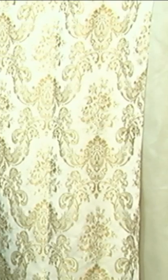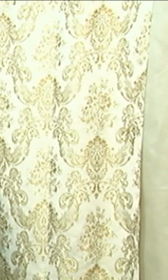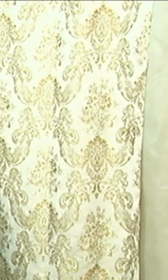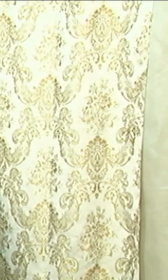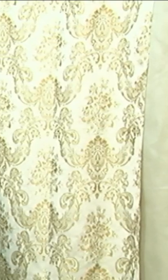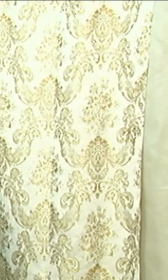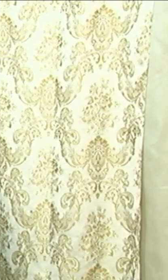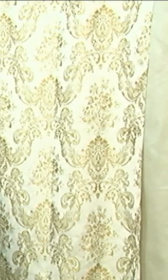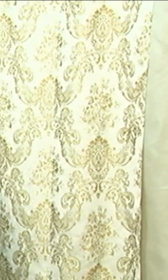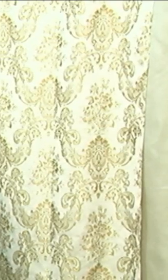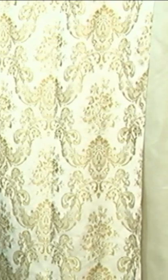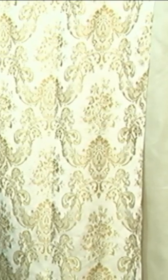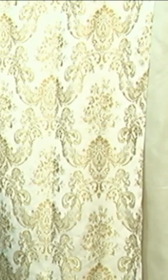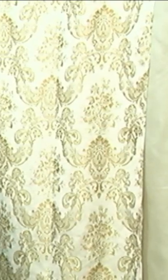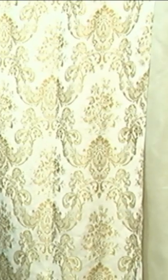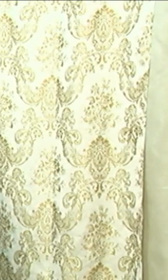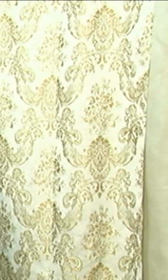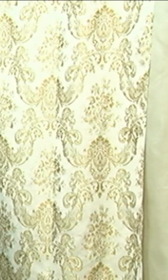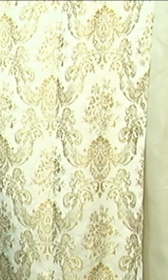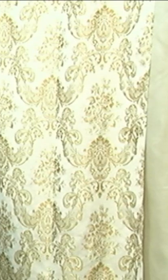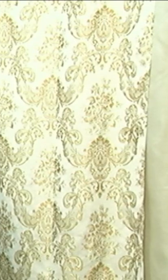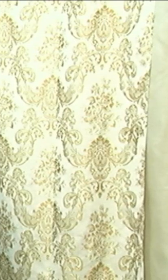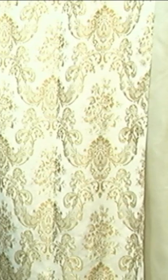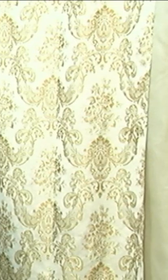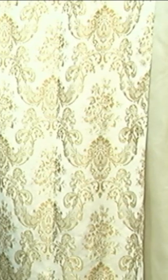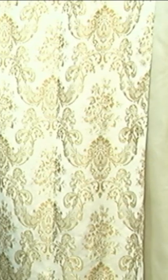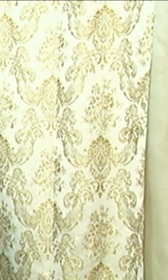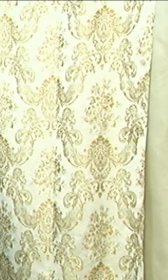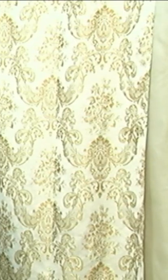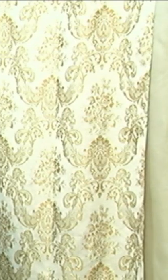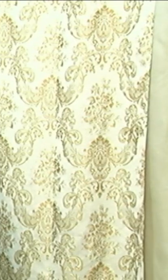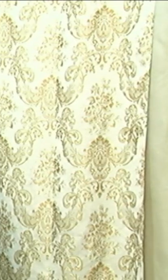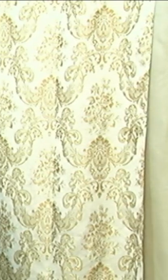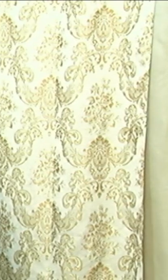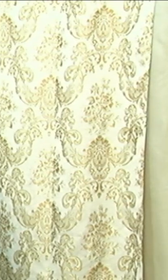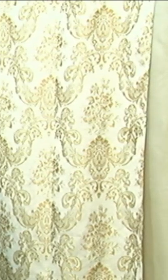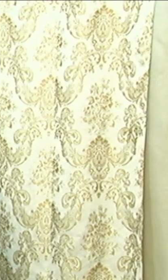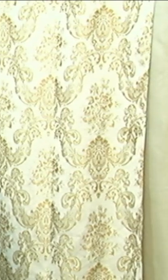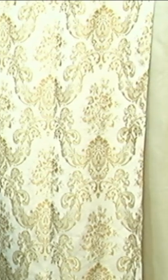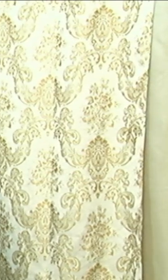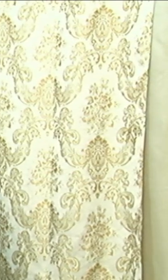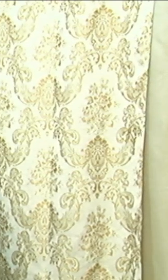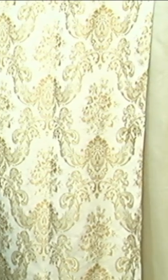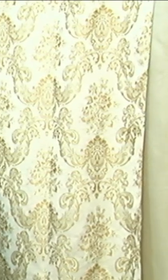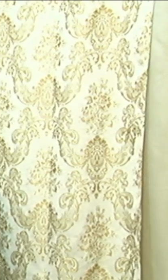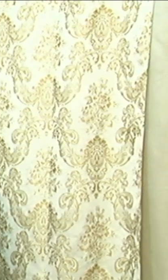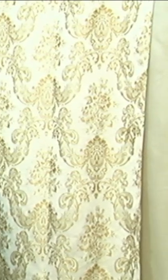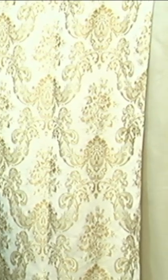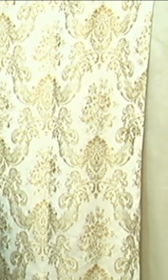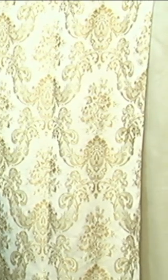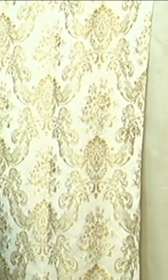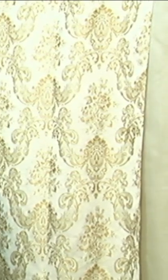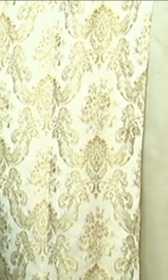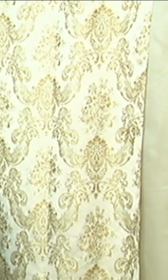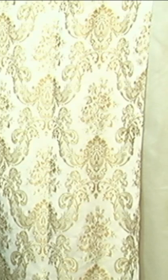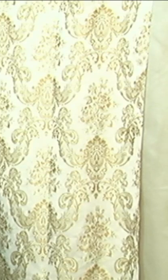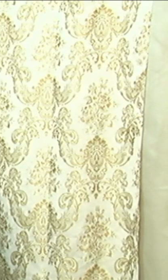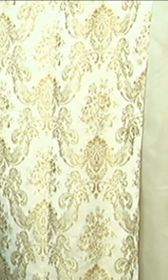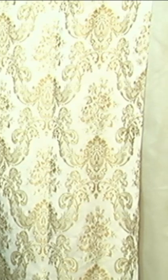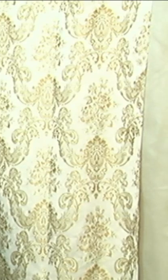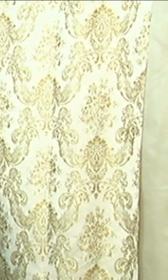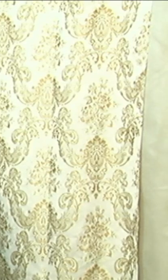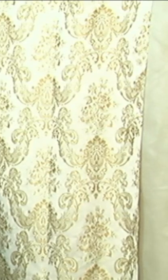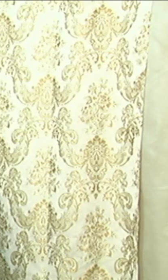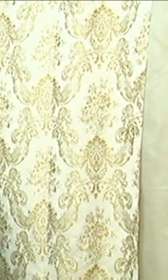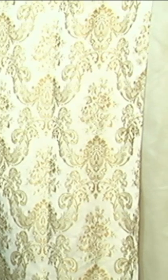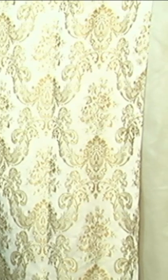his great moments. He had his low moments. He had his ups. He had his downs.